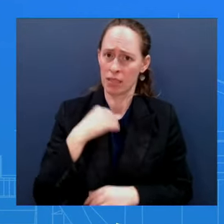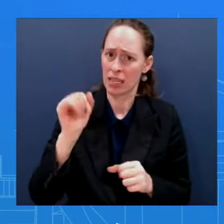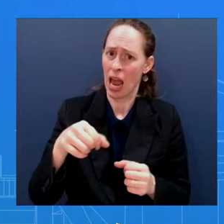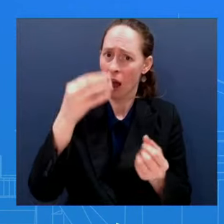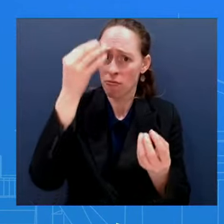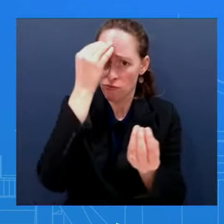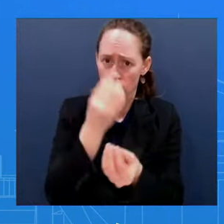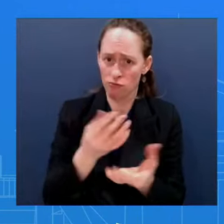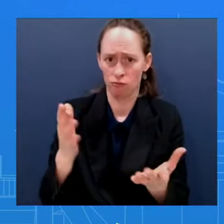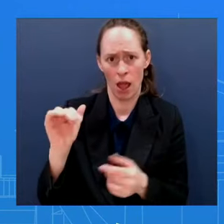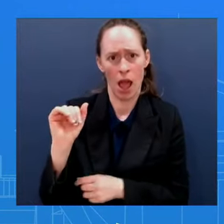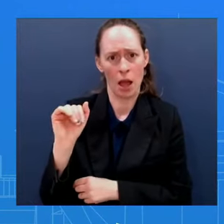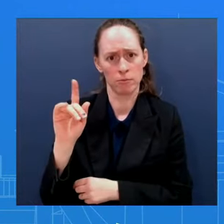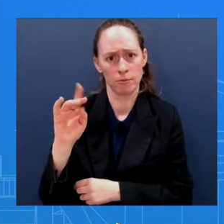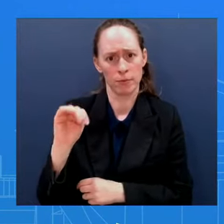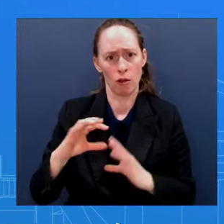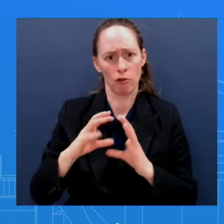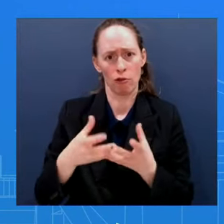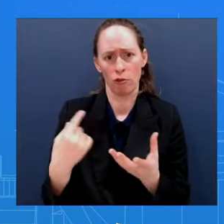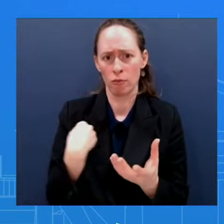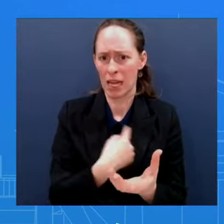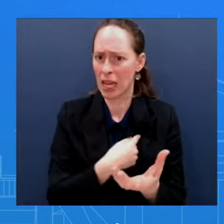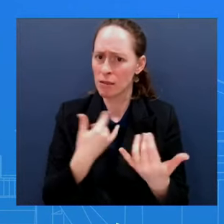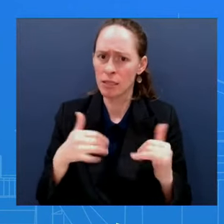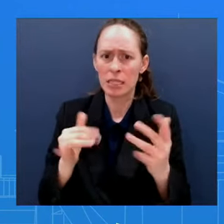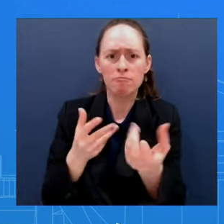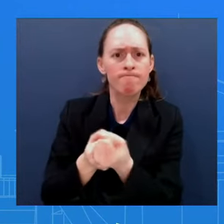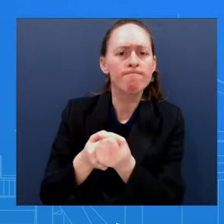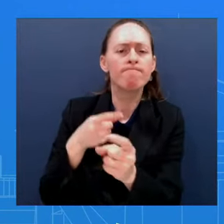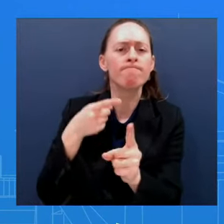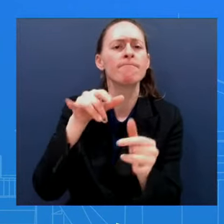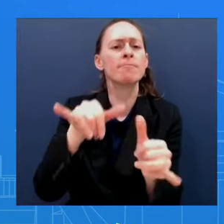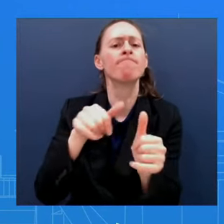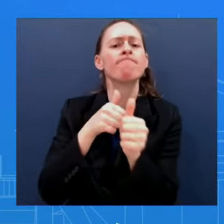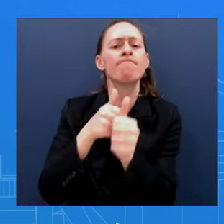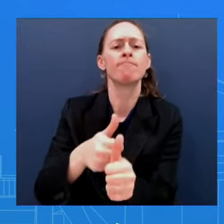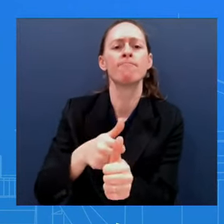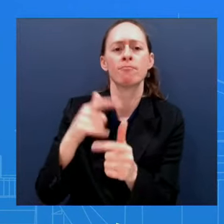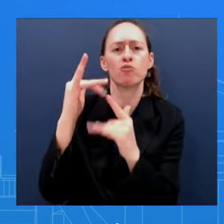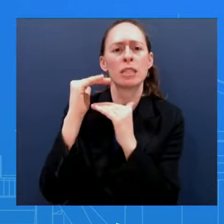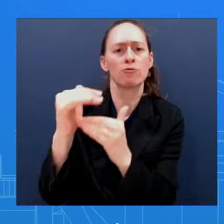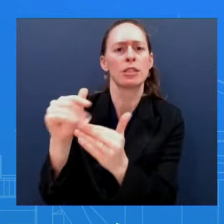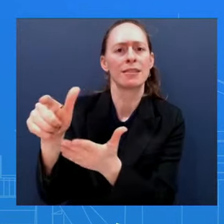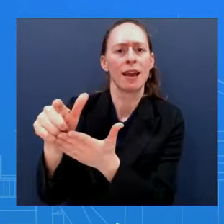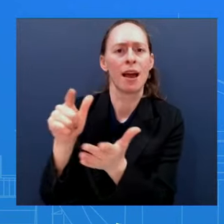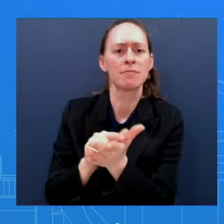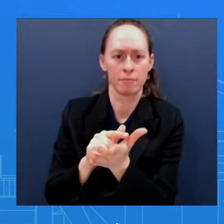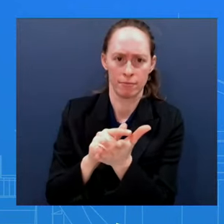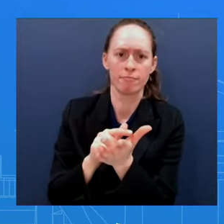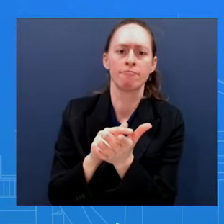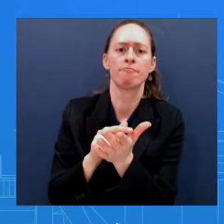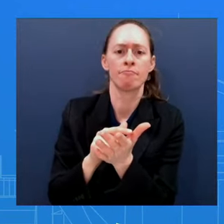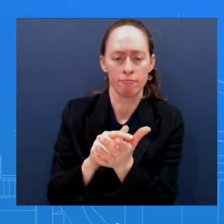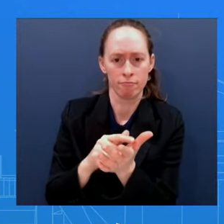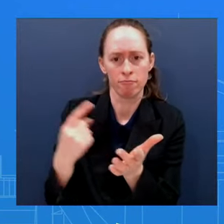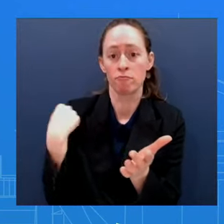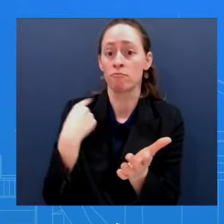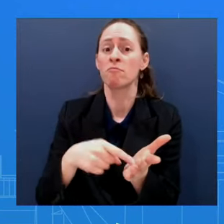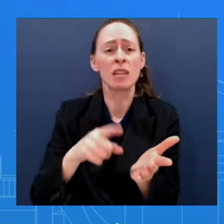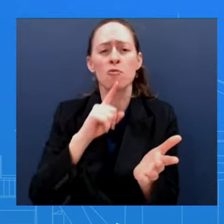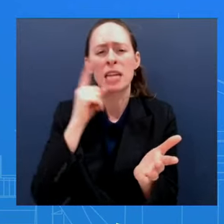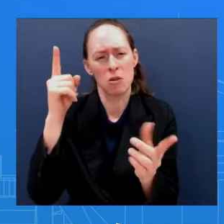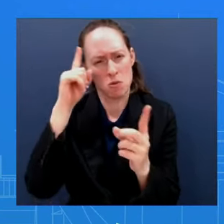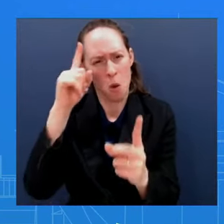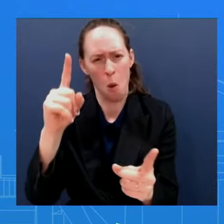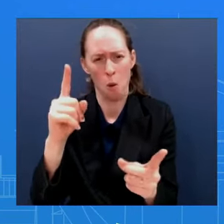bill And it is indeed tailored and risk-based approach So we can protect Americans' freedom of speech And that's what matters As you know,